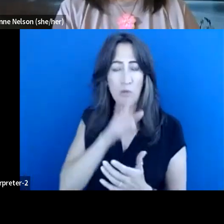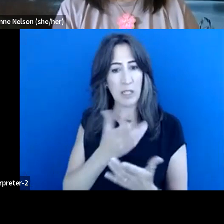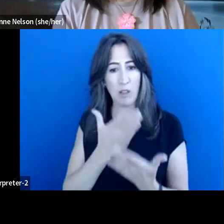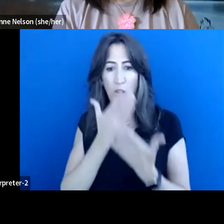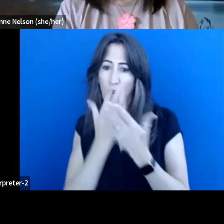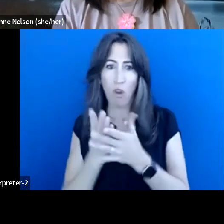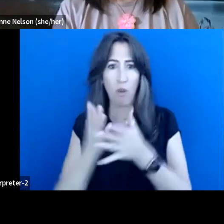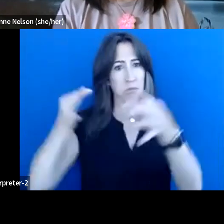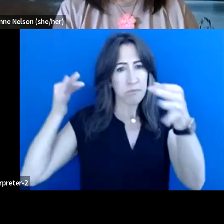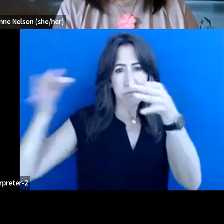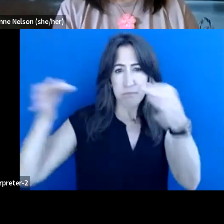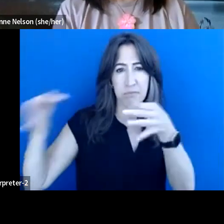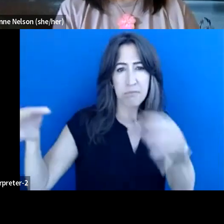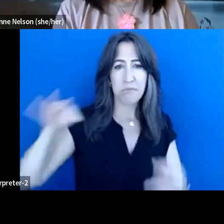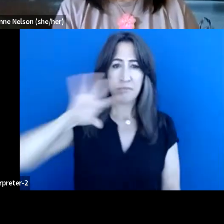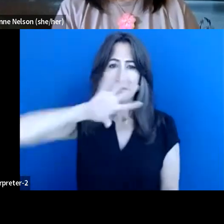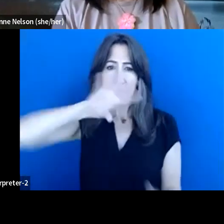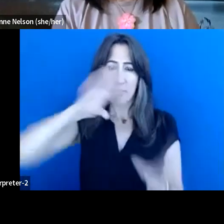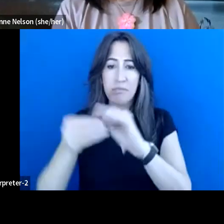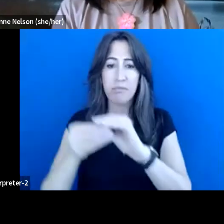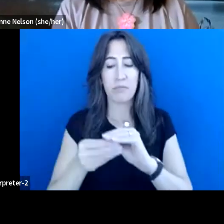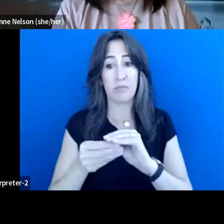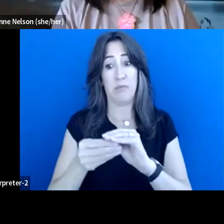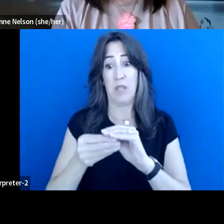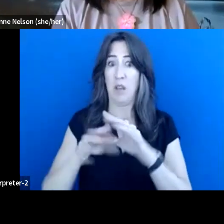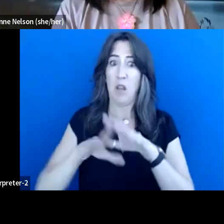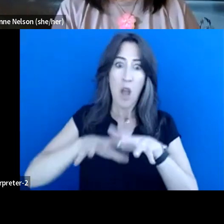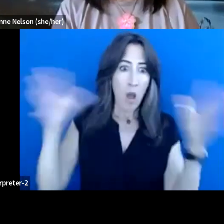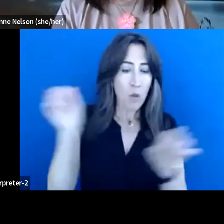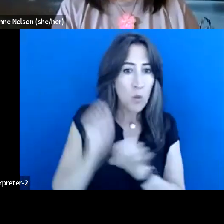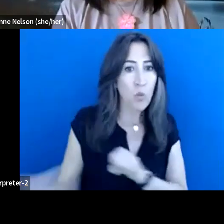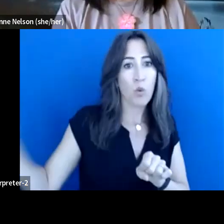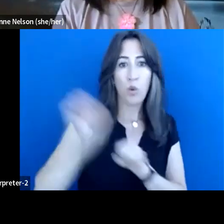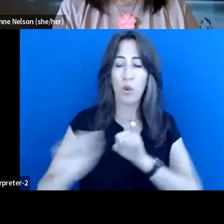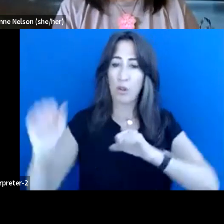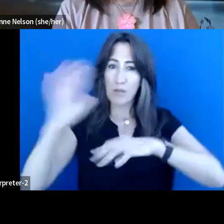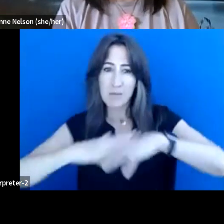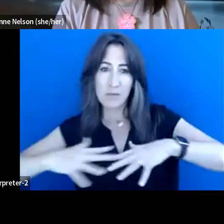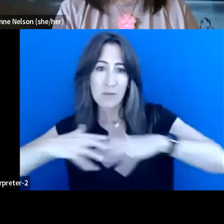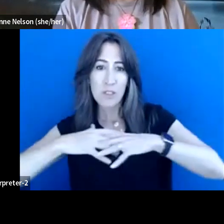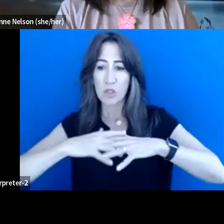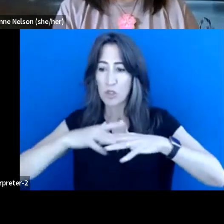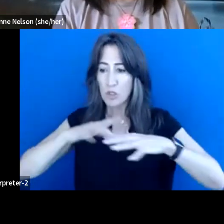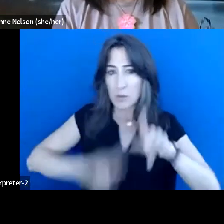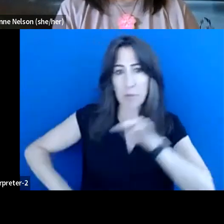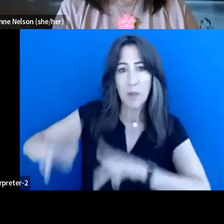overview of how much work indigenous nations have done